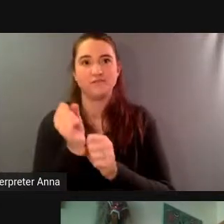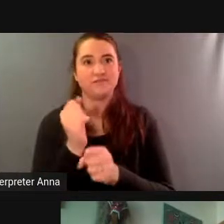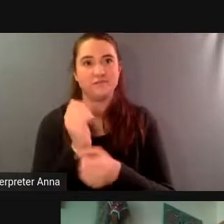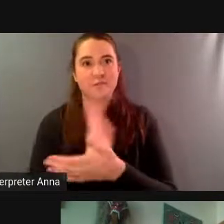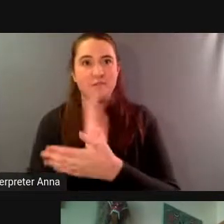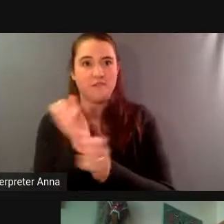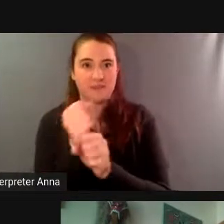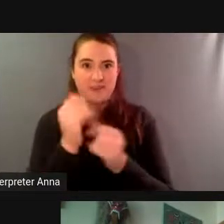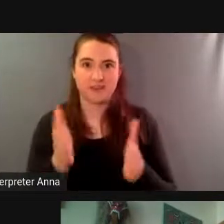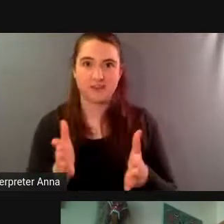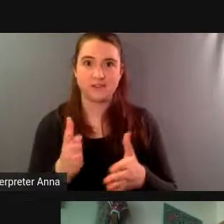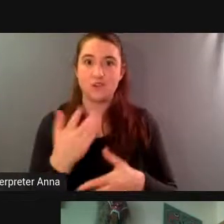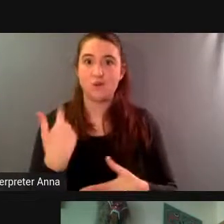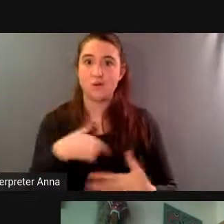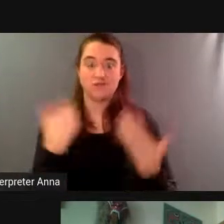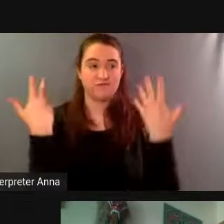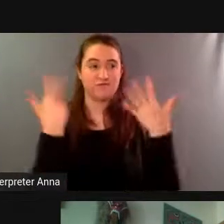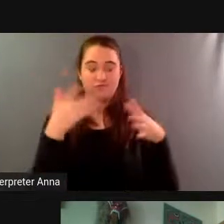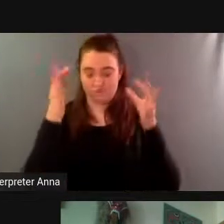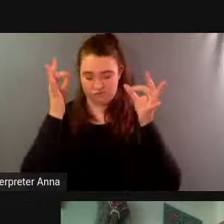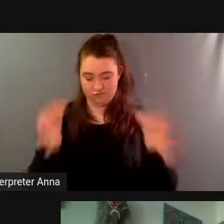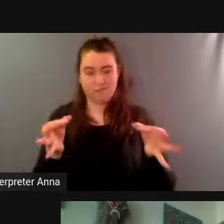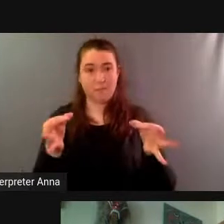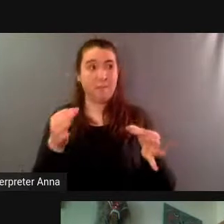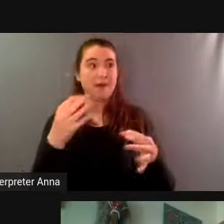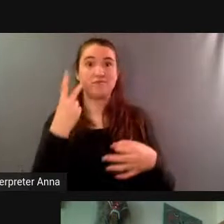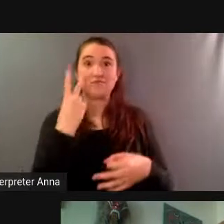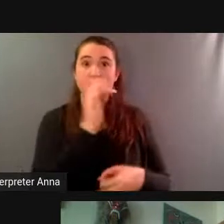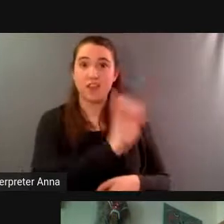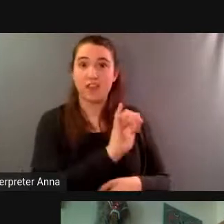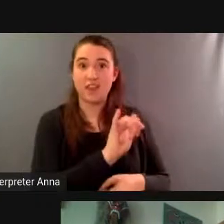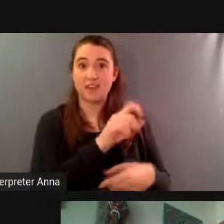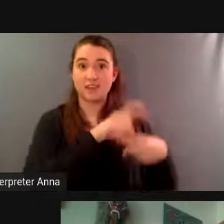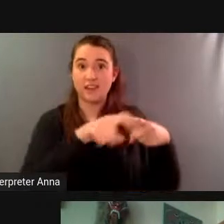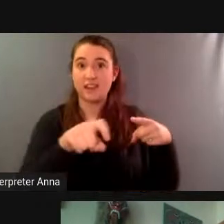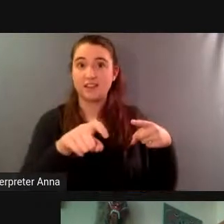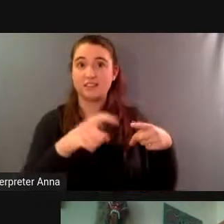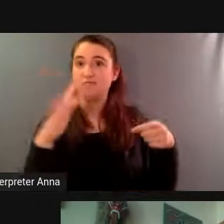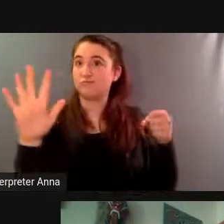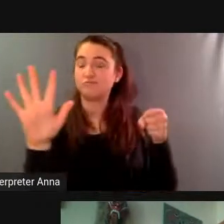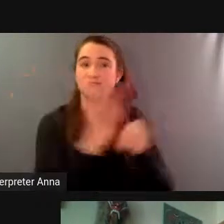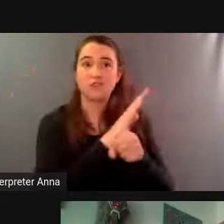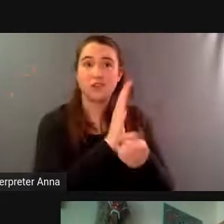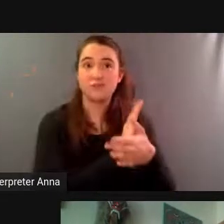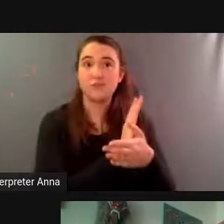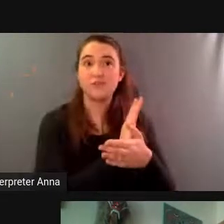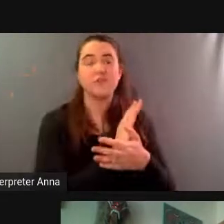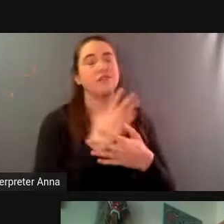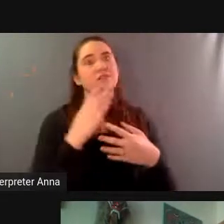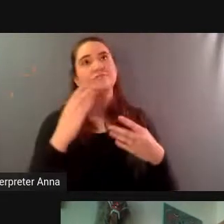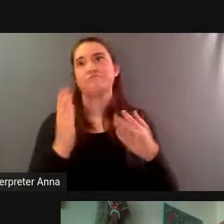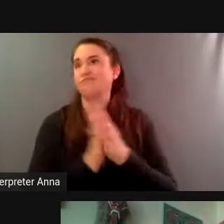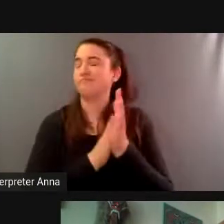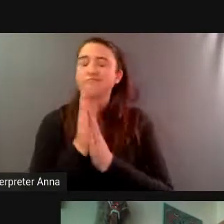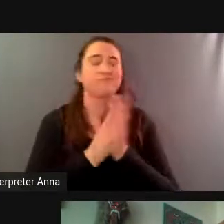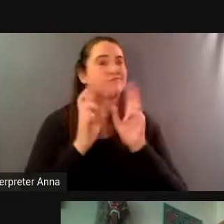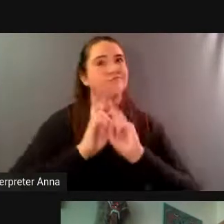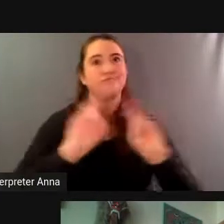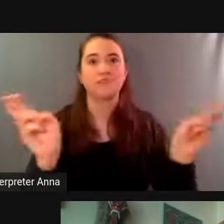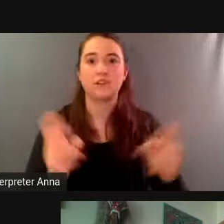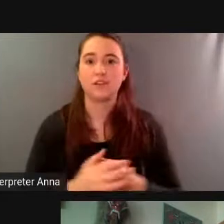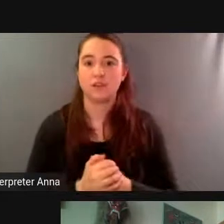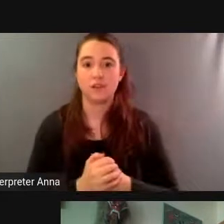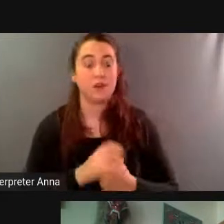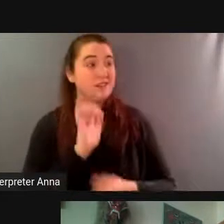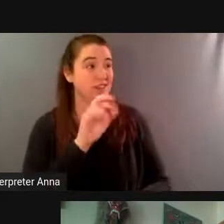make this movie already but then we were even more determined to make the movie i mean is that pretty rare to have that amount of archival footage